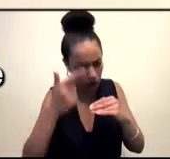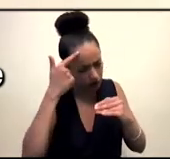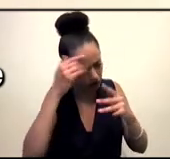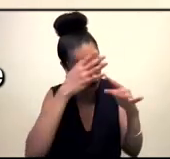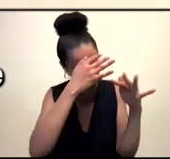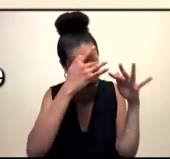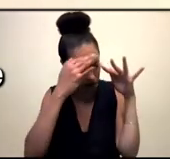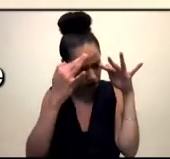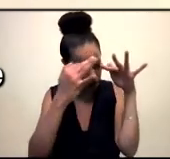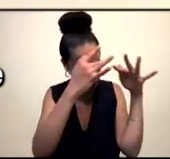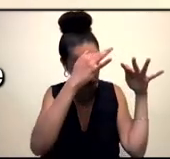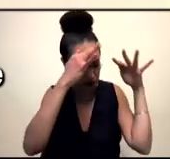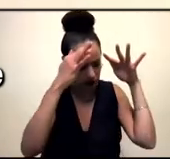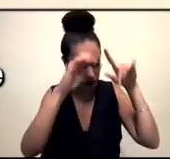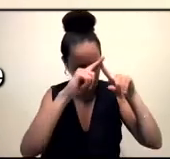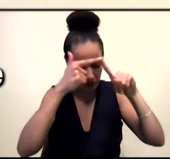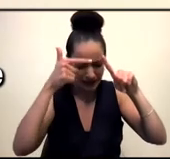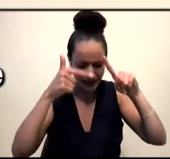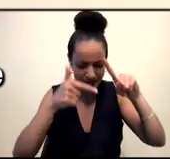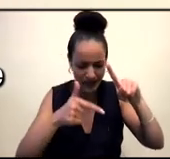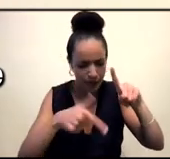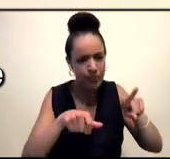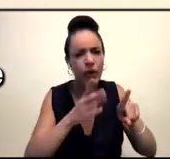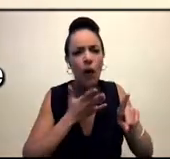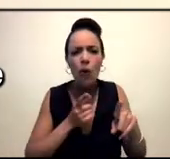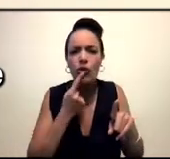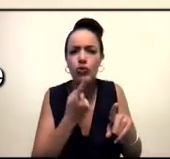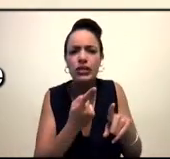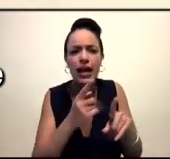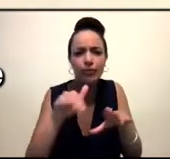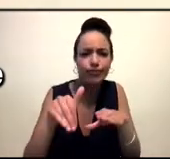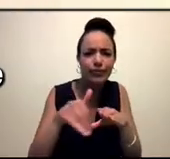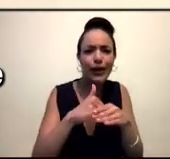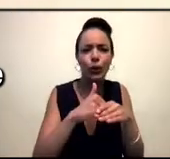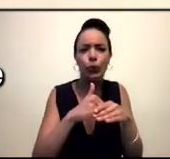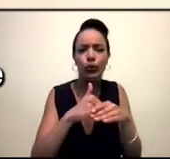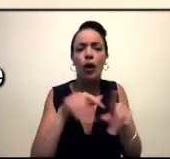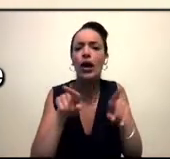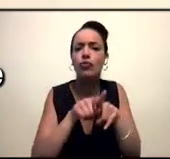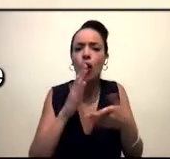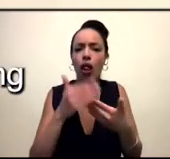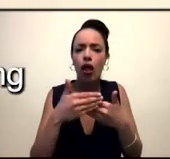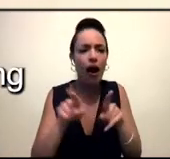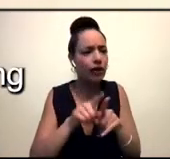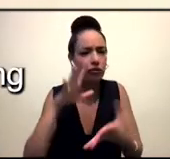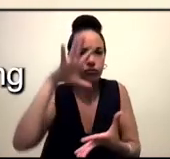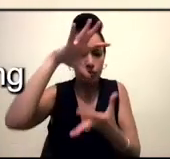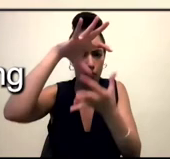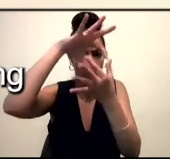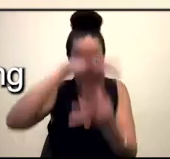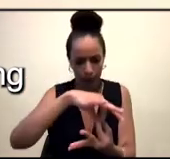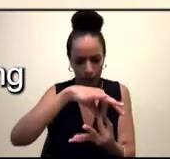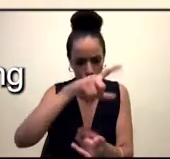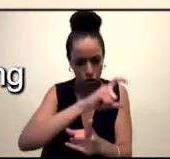and I want to say, like, embedded, but it's more, like, rooted in community that I find myself,